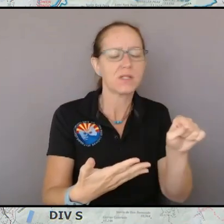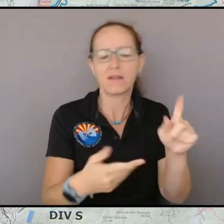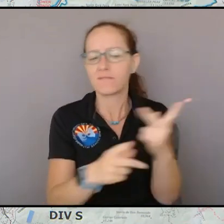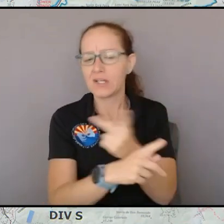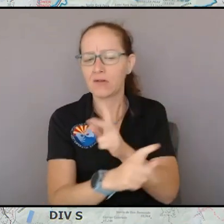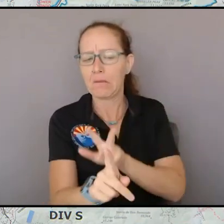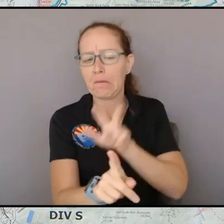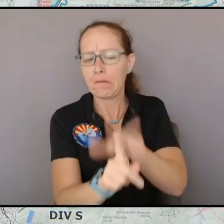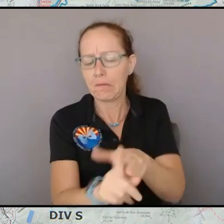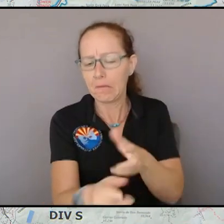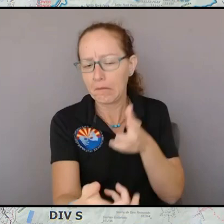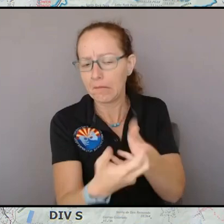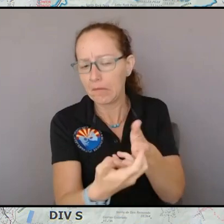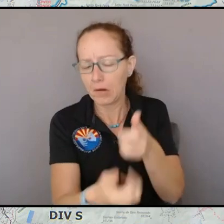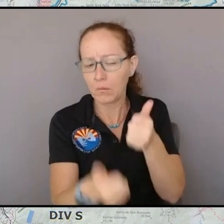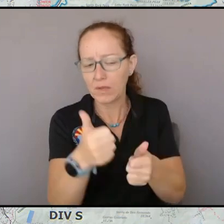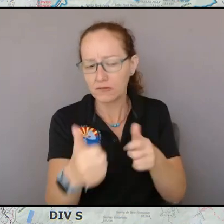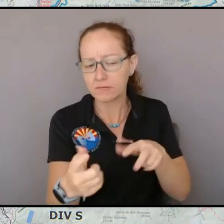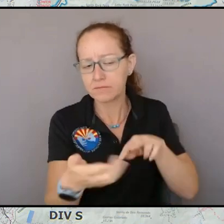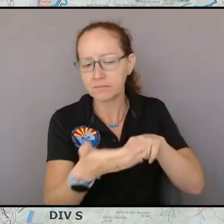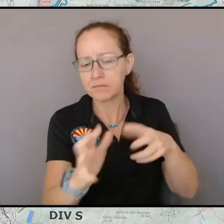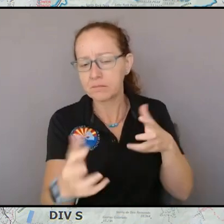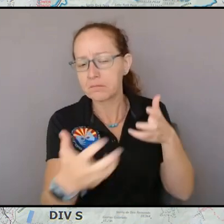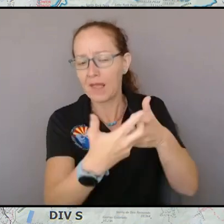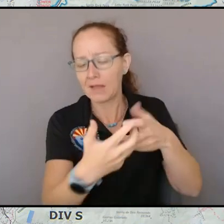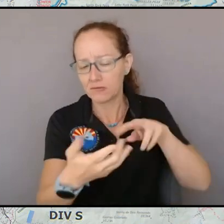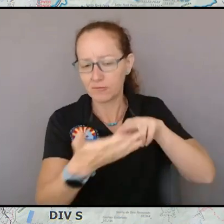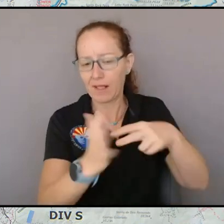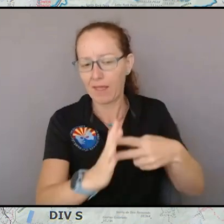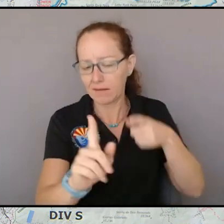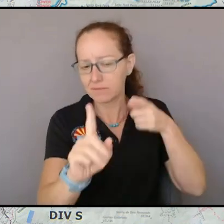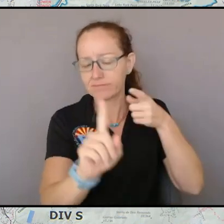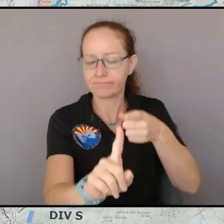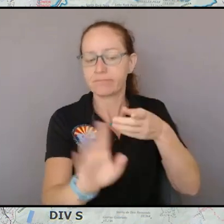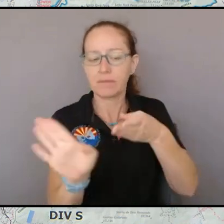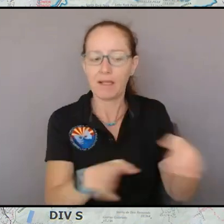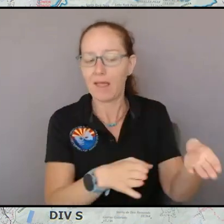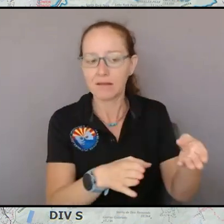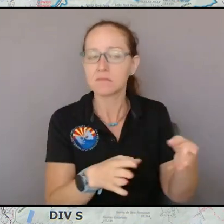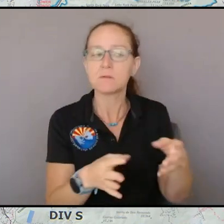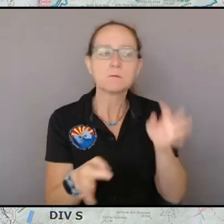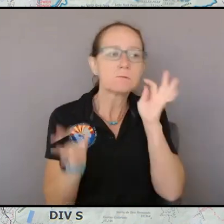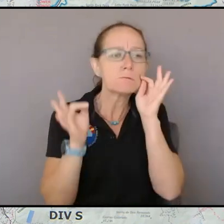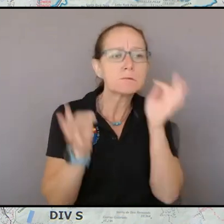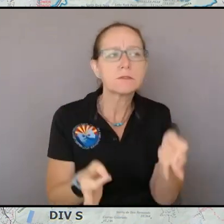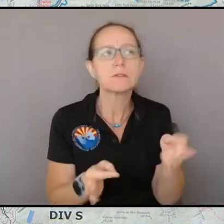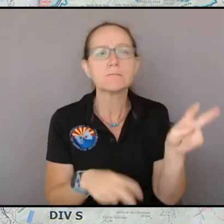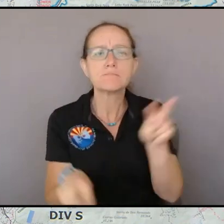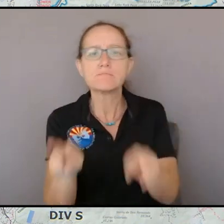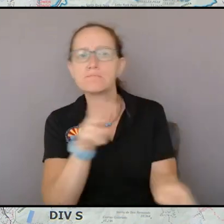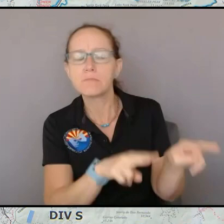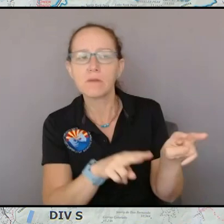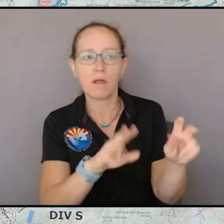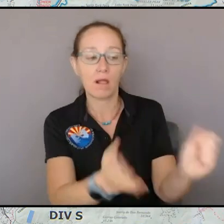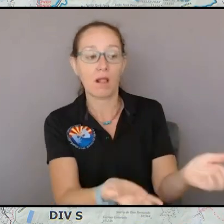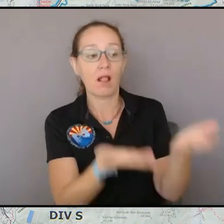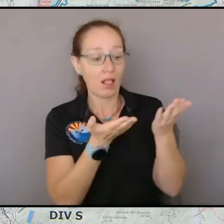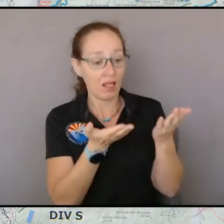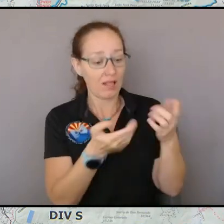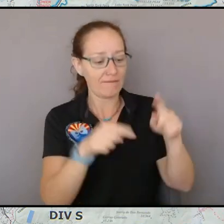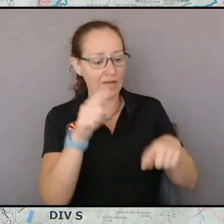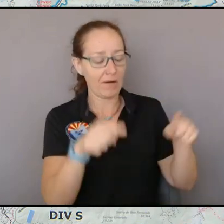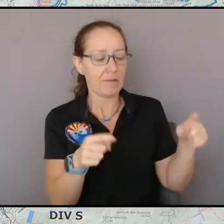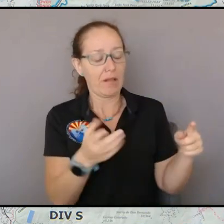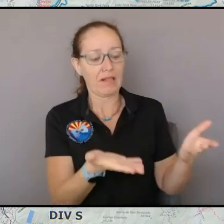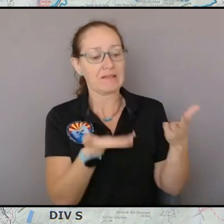advantage of the conditions that they find out there or at least reduce the disadvantage that those conditions present so some of the